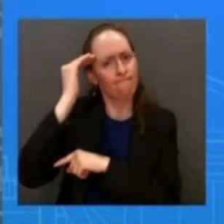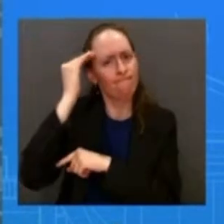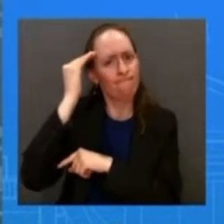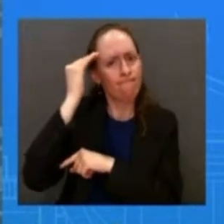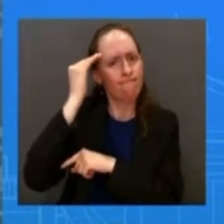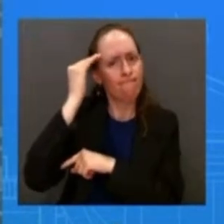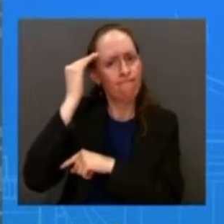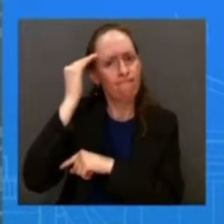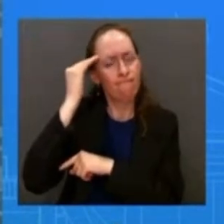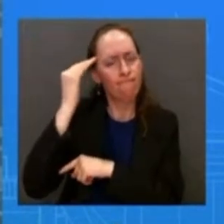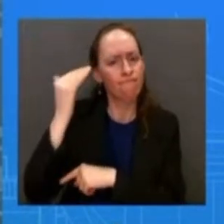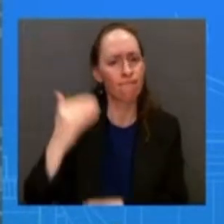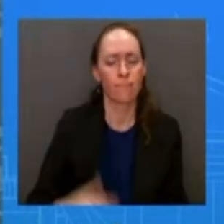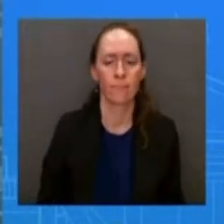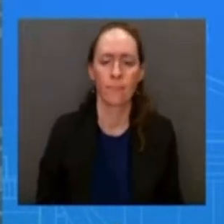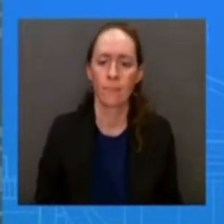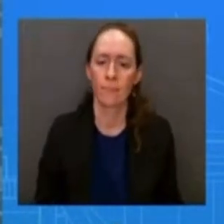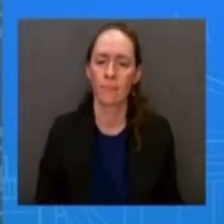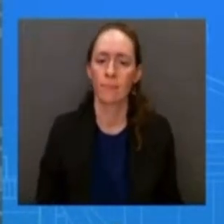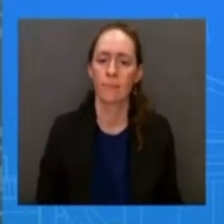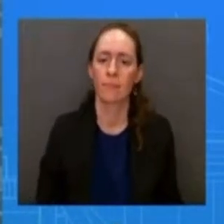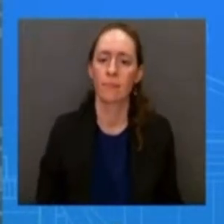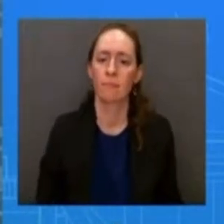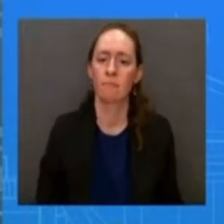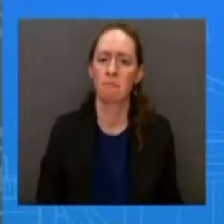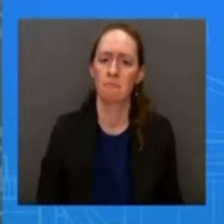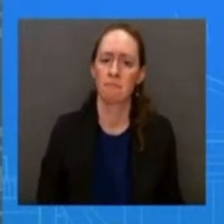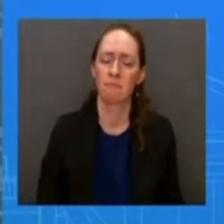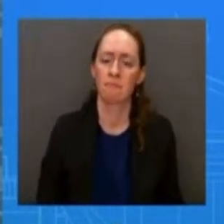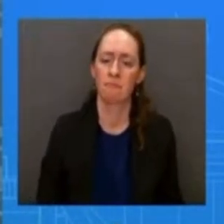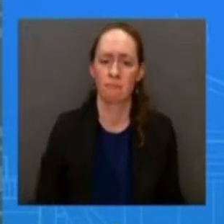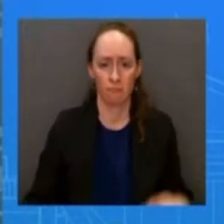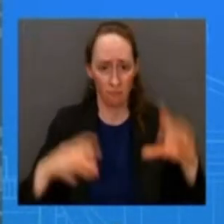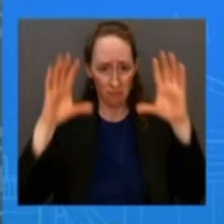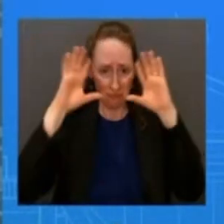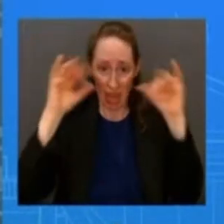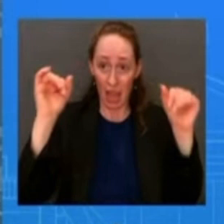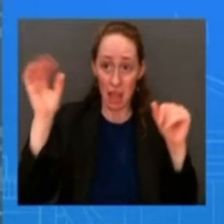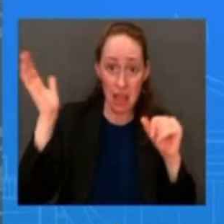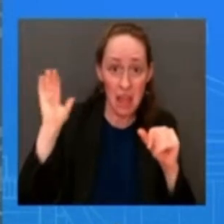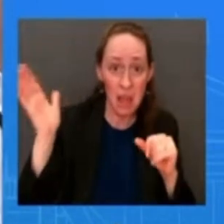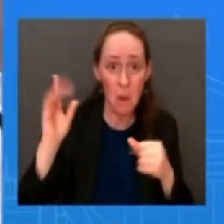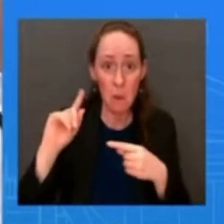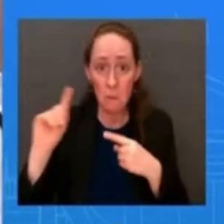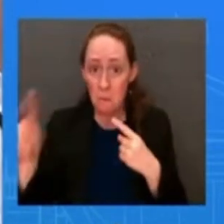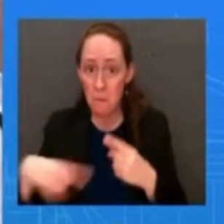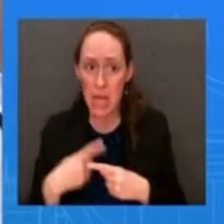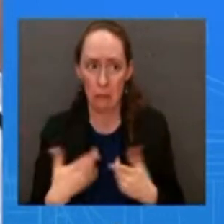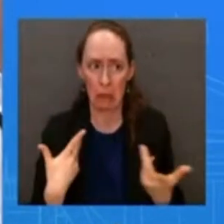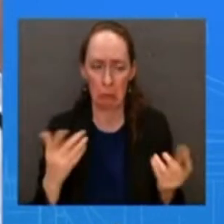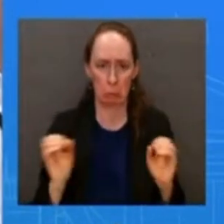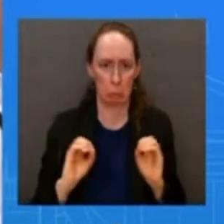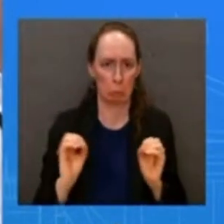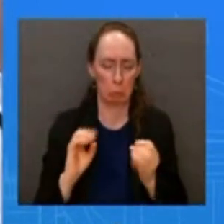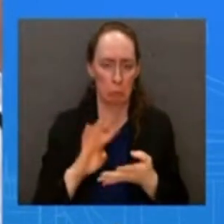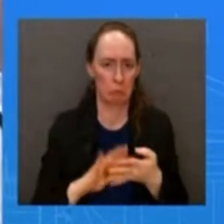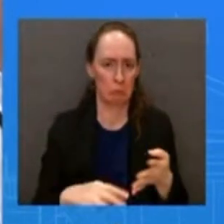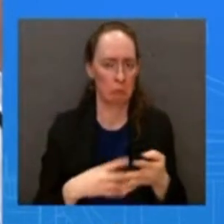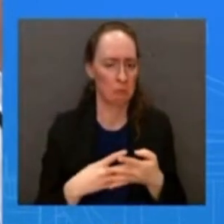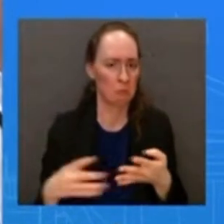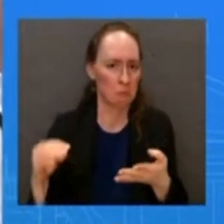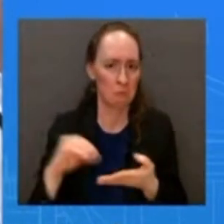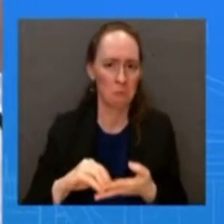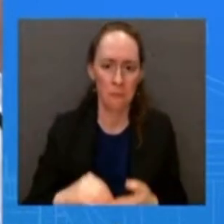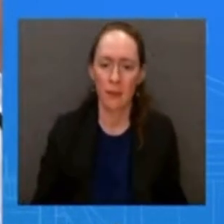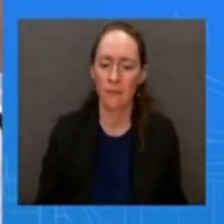uh if the president's going to be speaking on this uh in the upcoming days and on another issue on gun violence in this country you know the president